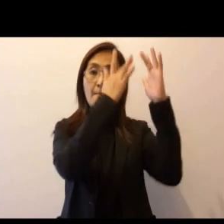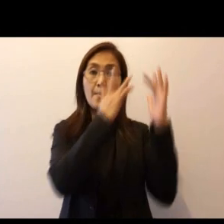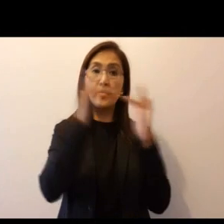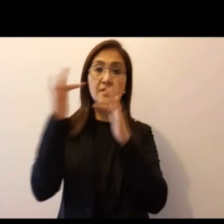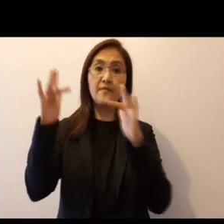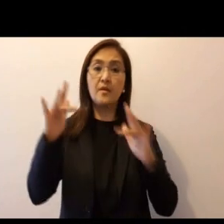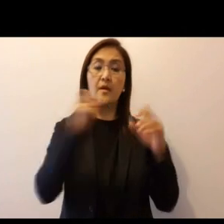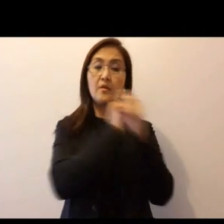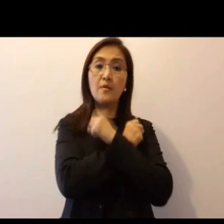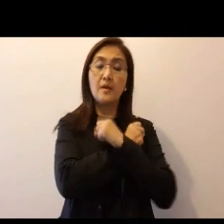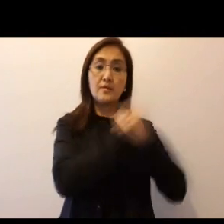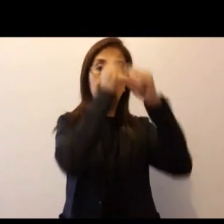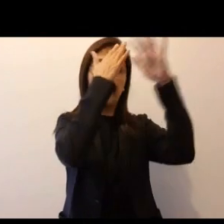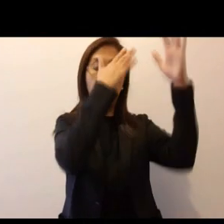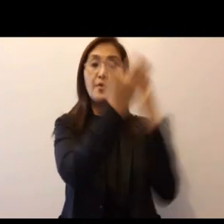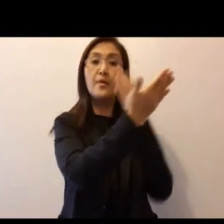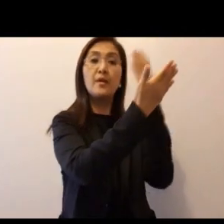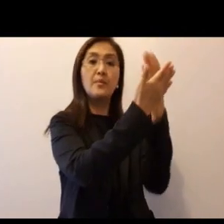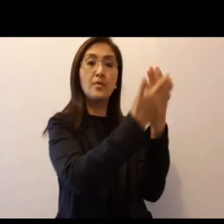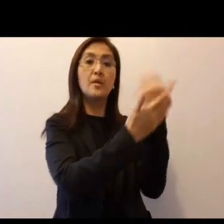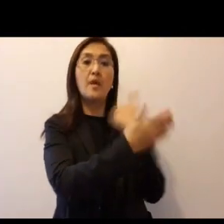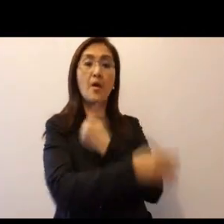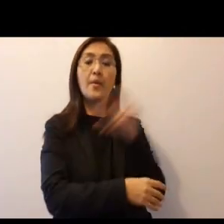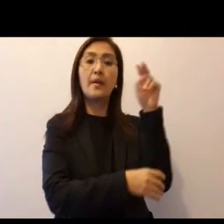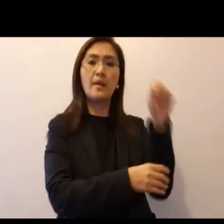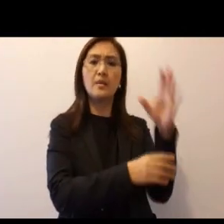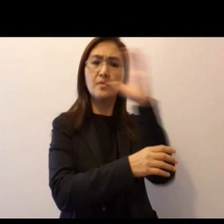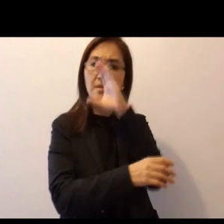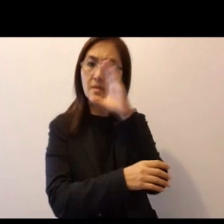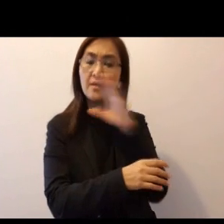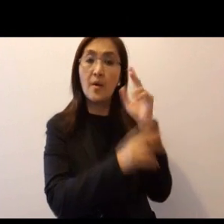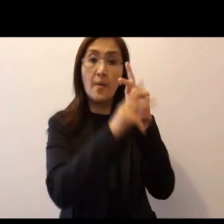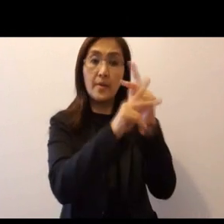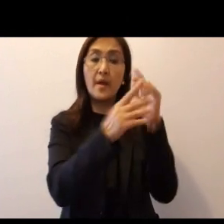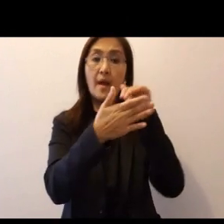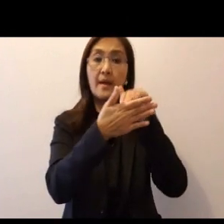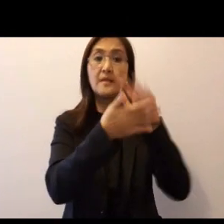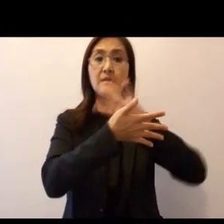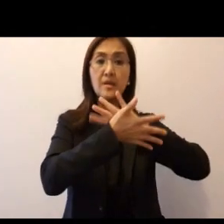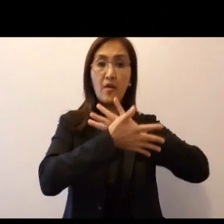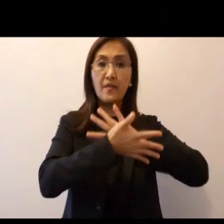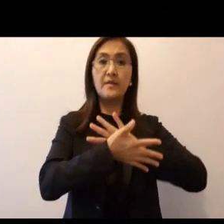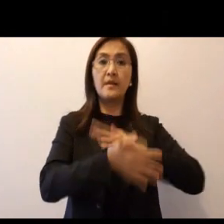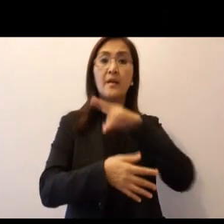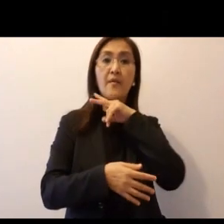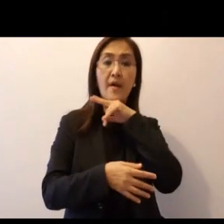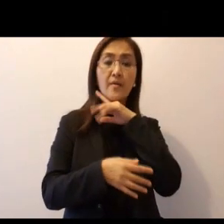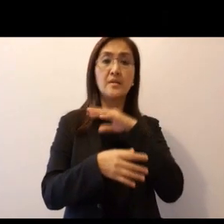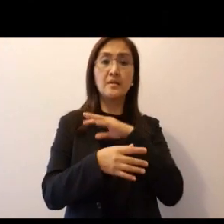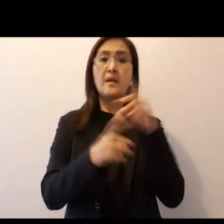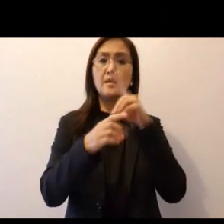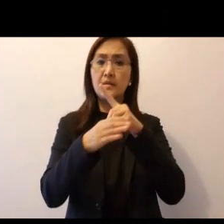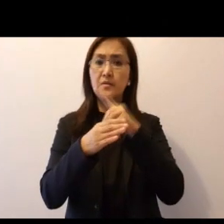Merciful and compassionate Father, we come to you in our need, to seek your protection against the COVID-19